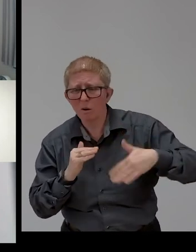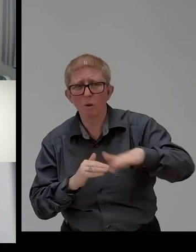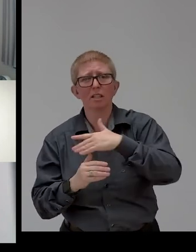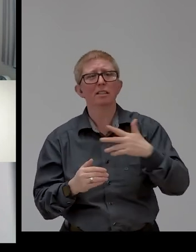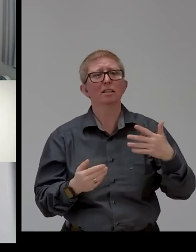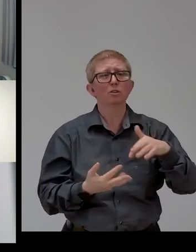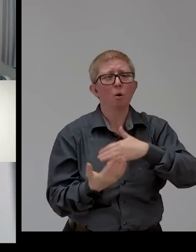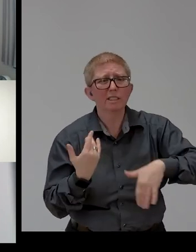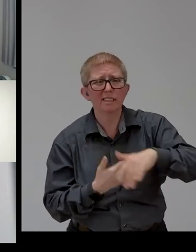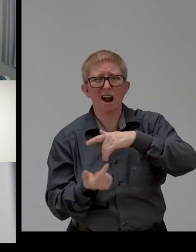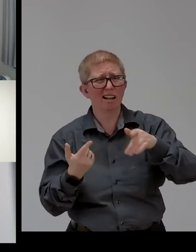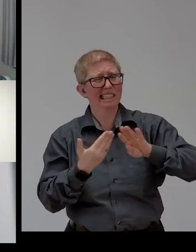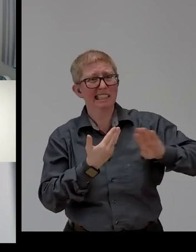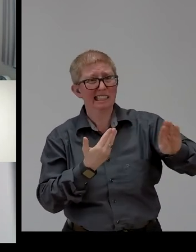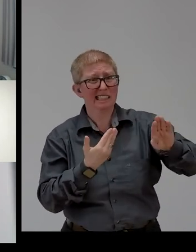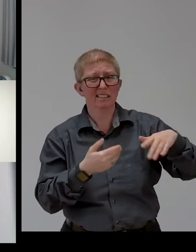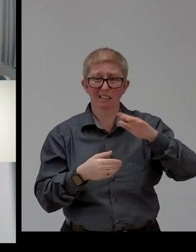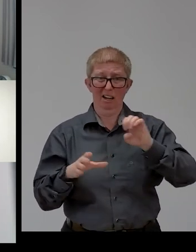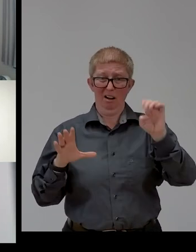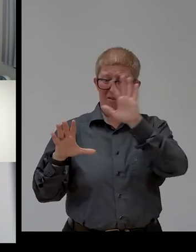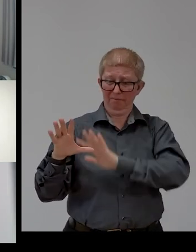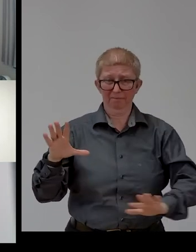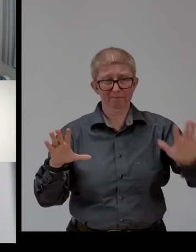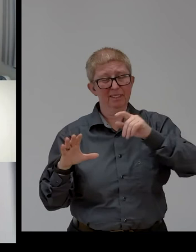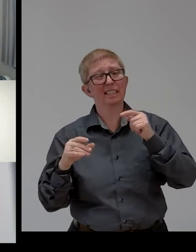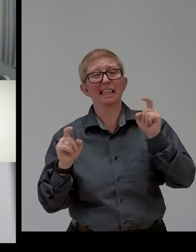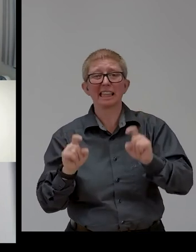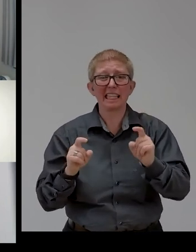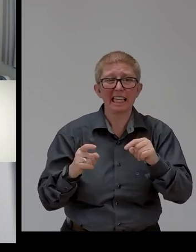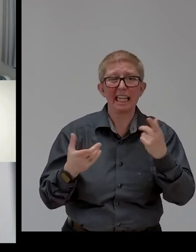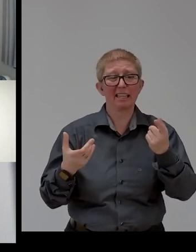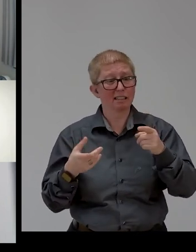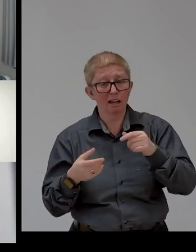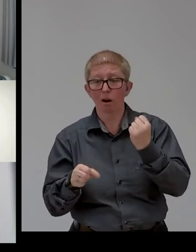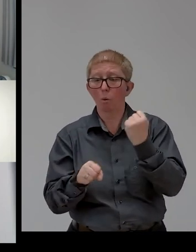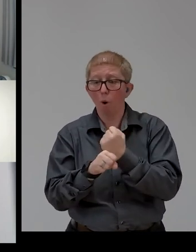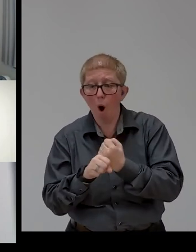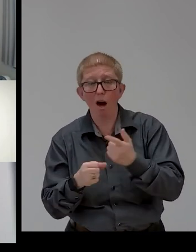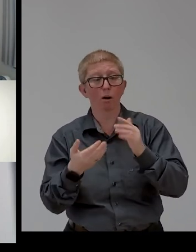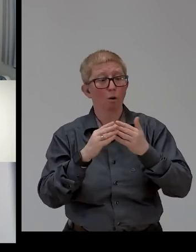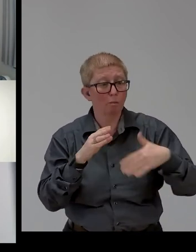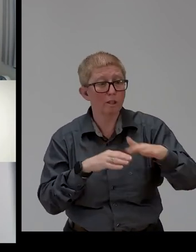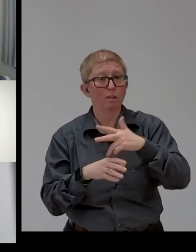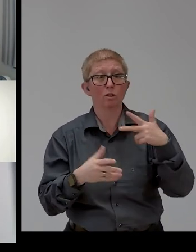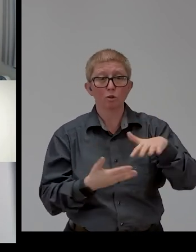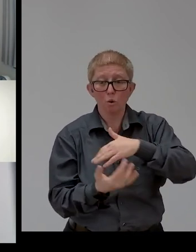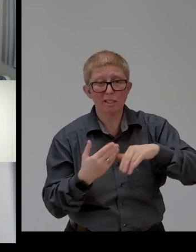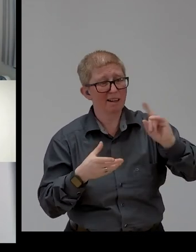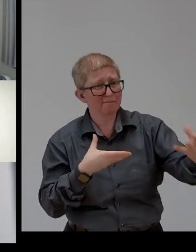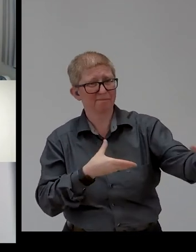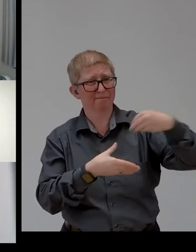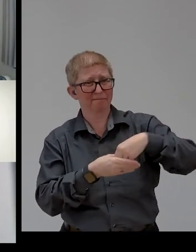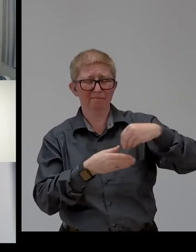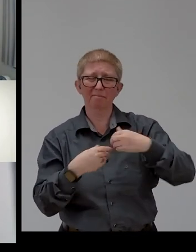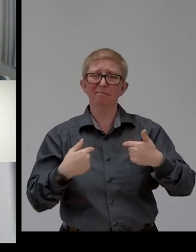of our society, our work, our way of communication and other domains. But don't forget that what we